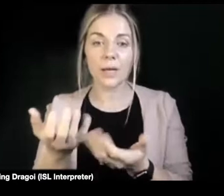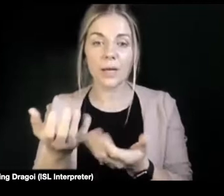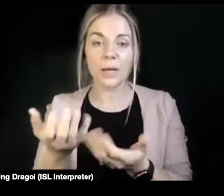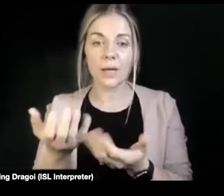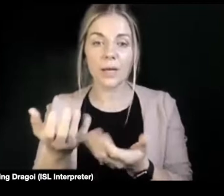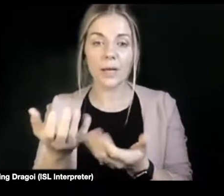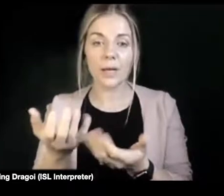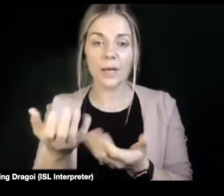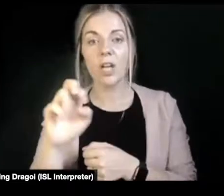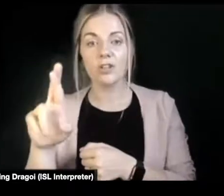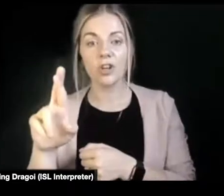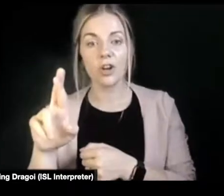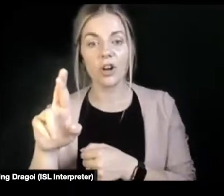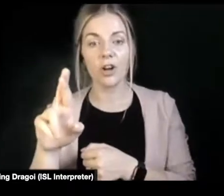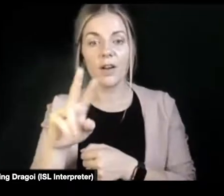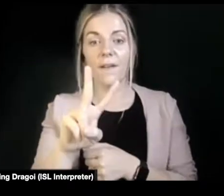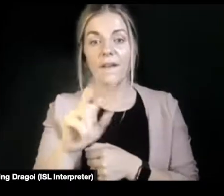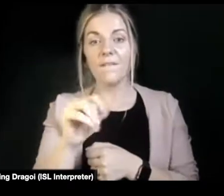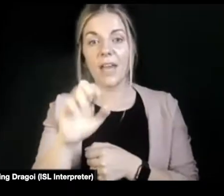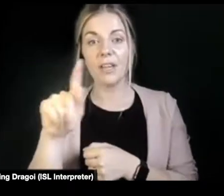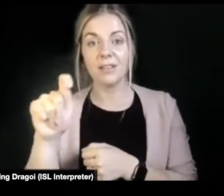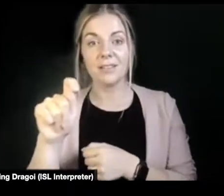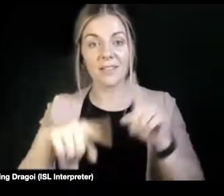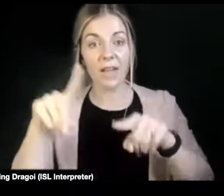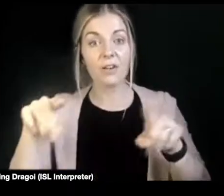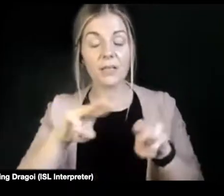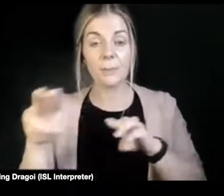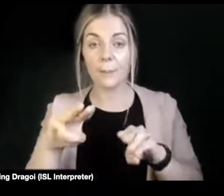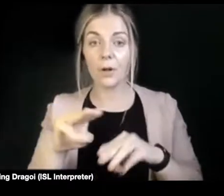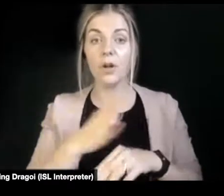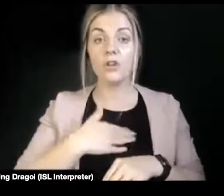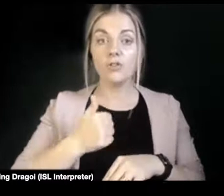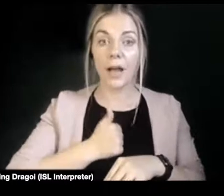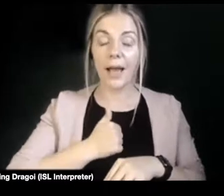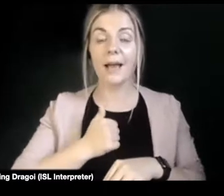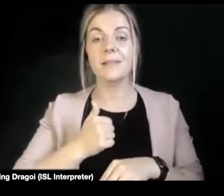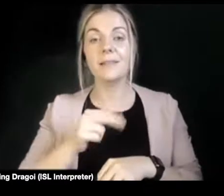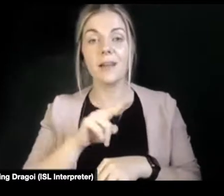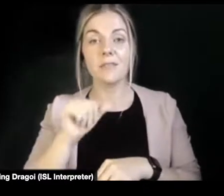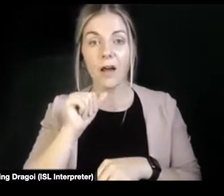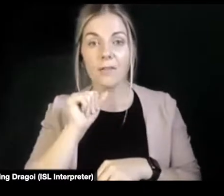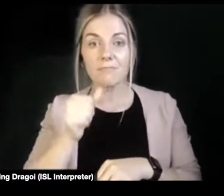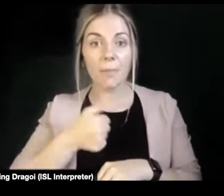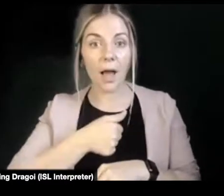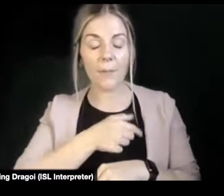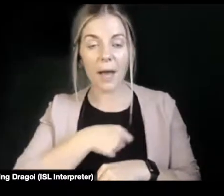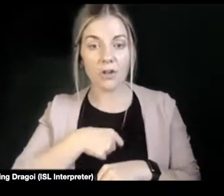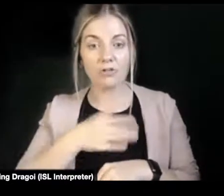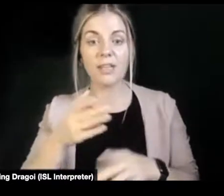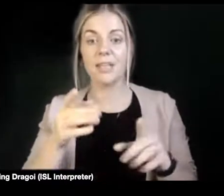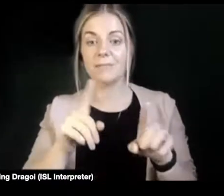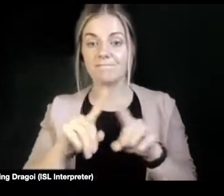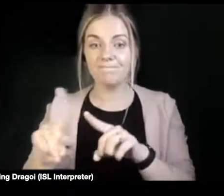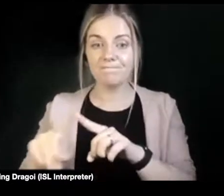trans, non-binary, gender fluid people. The language was scrutinized and reframed as an attack on